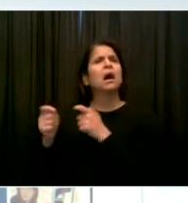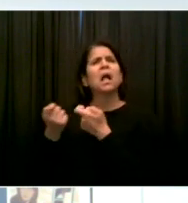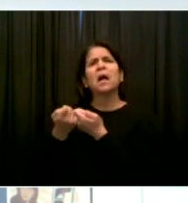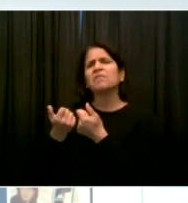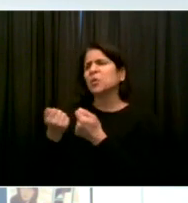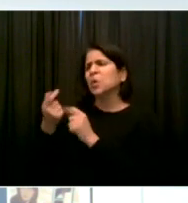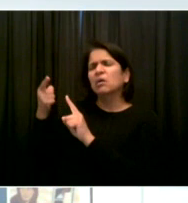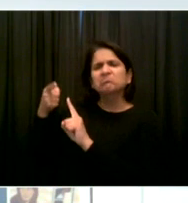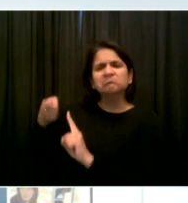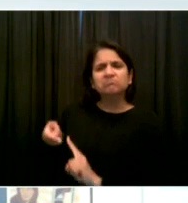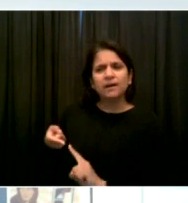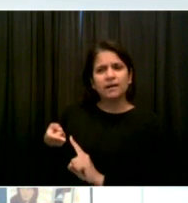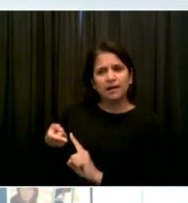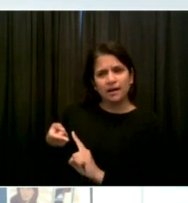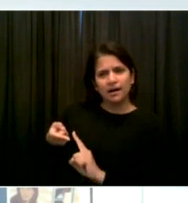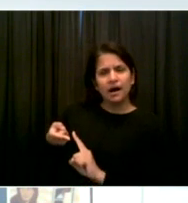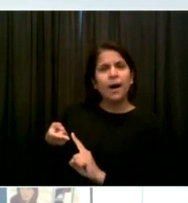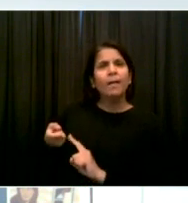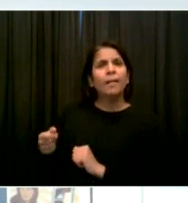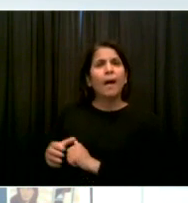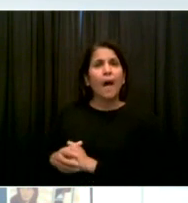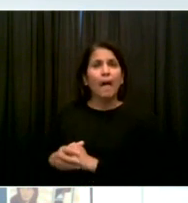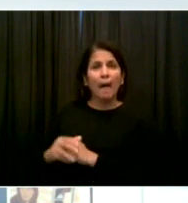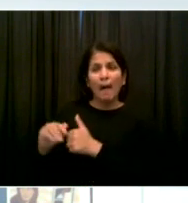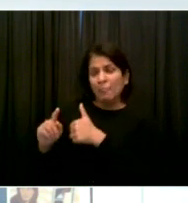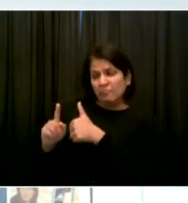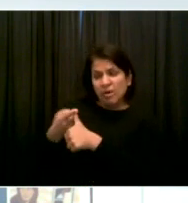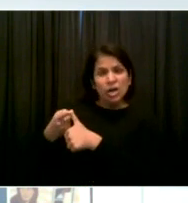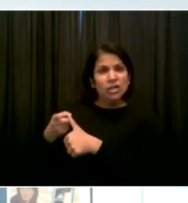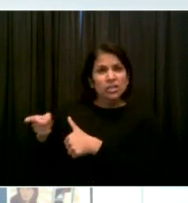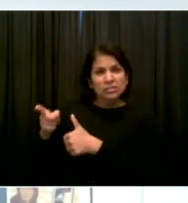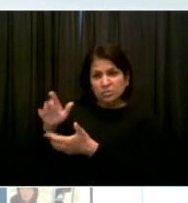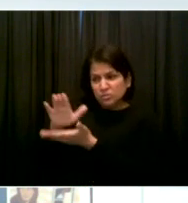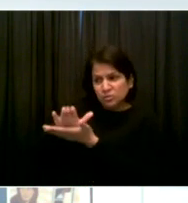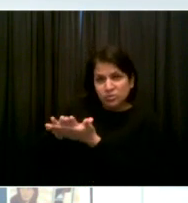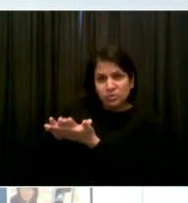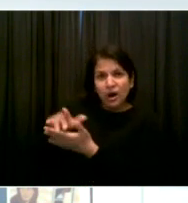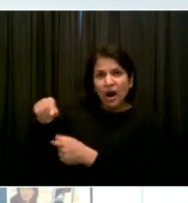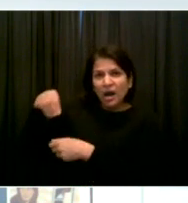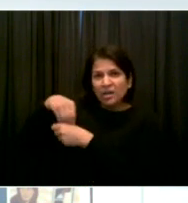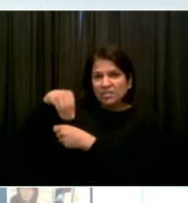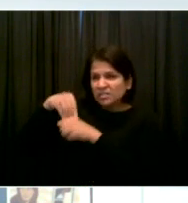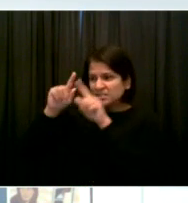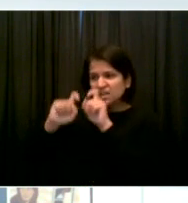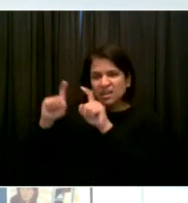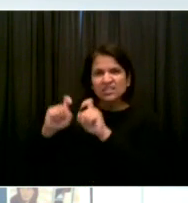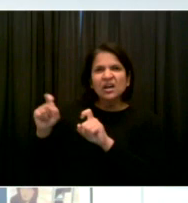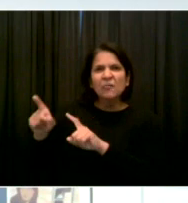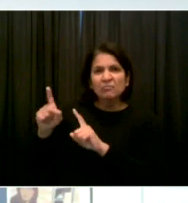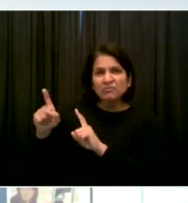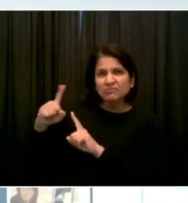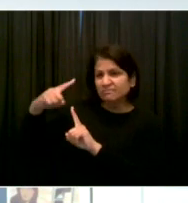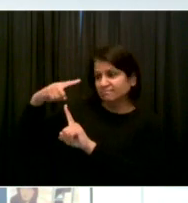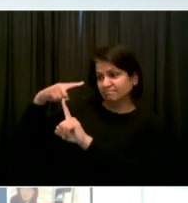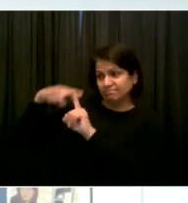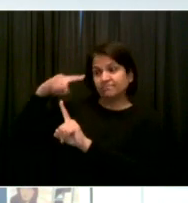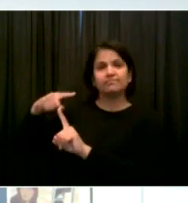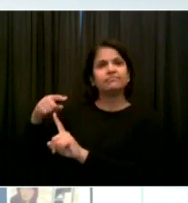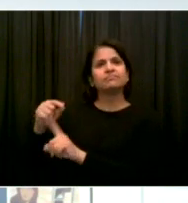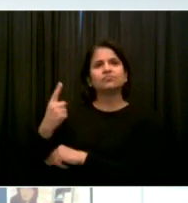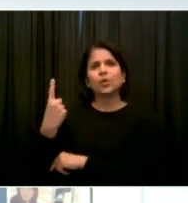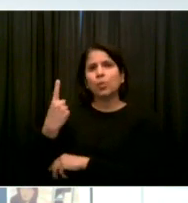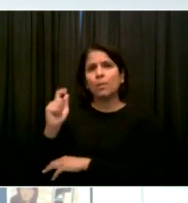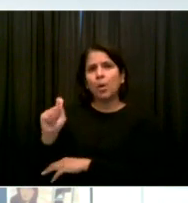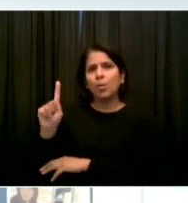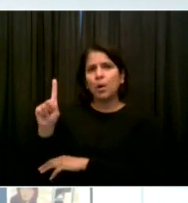this. First, our in-school testing positivity rate is at 1.18 percent. This is higher than